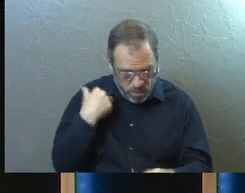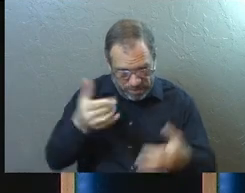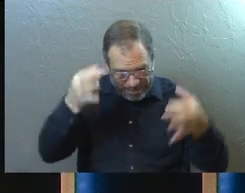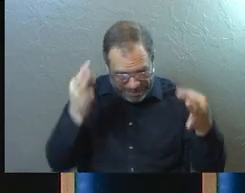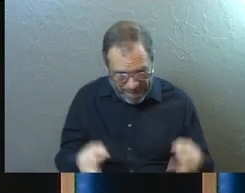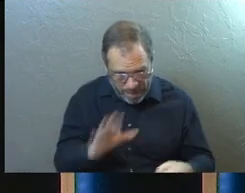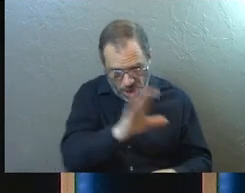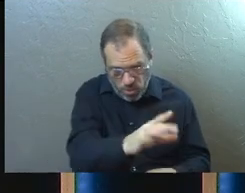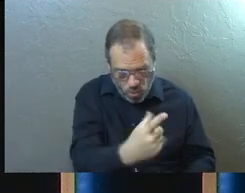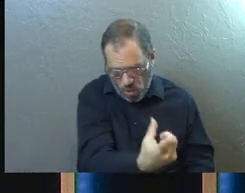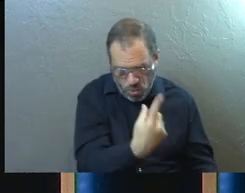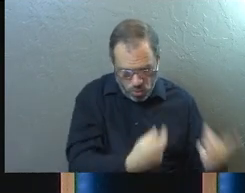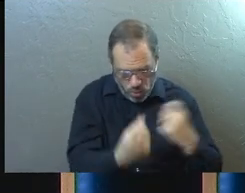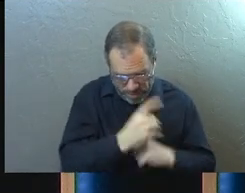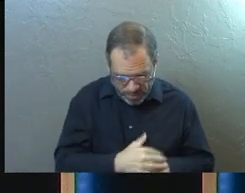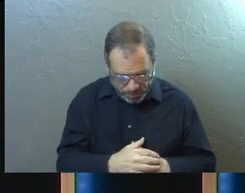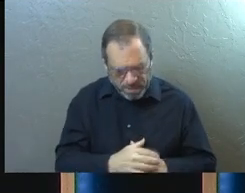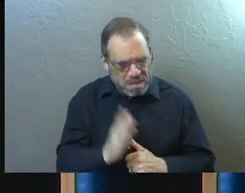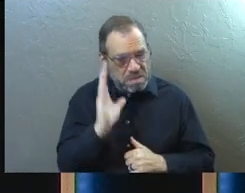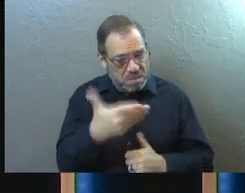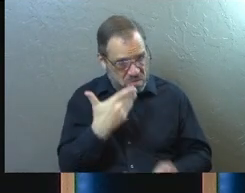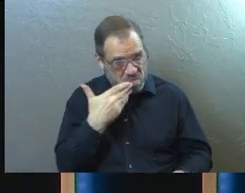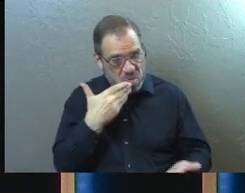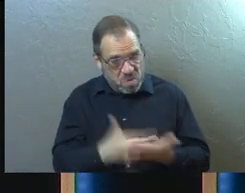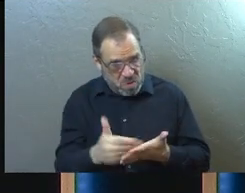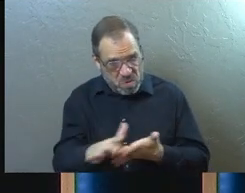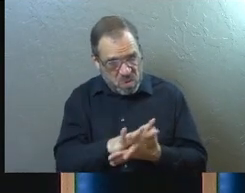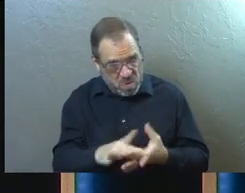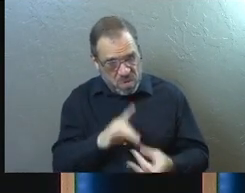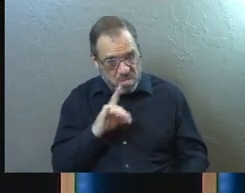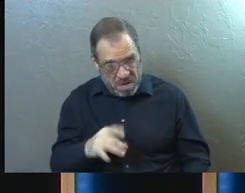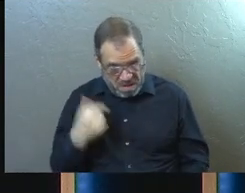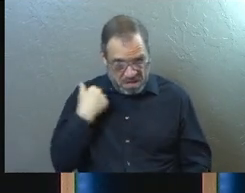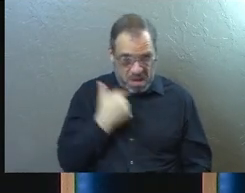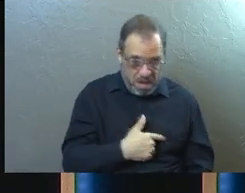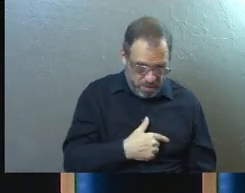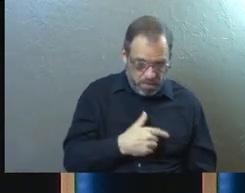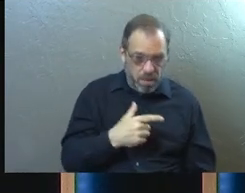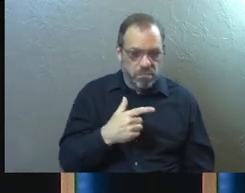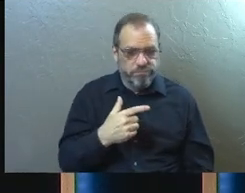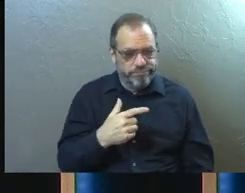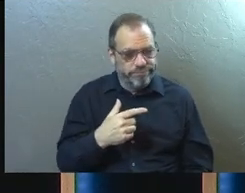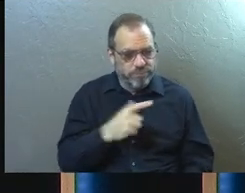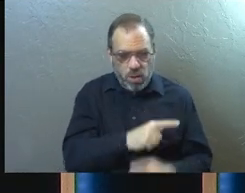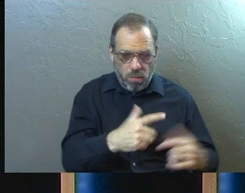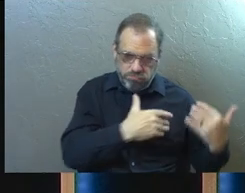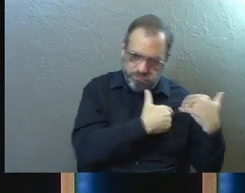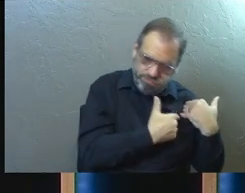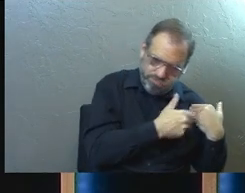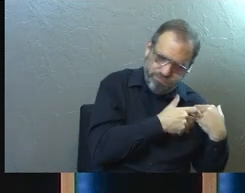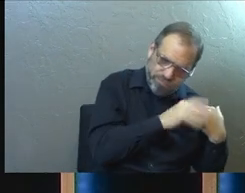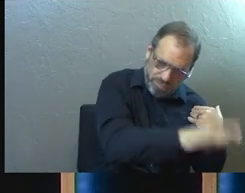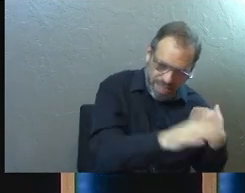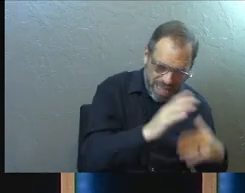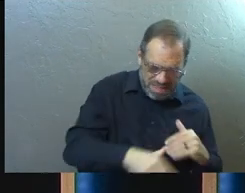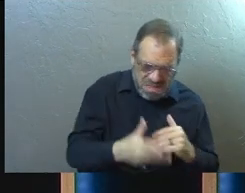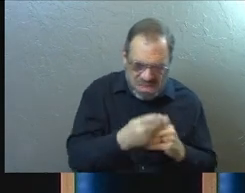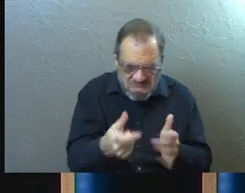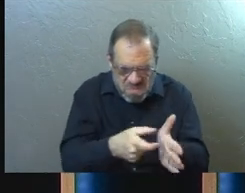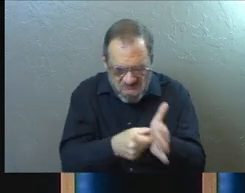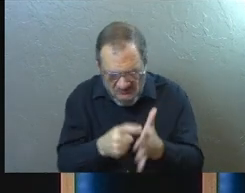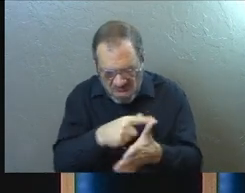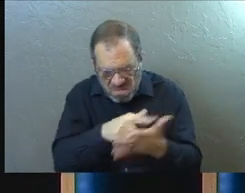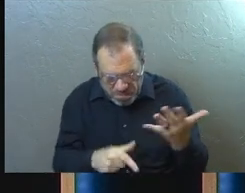have decided concerning your question. For it seemed good to the Holy Spirit and to us to lay no greater burden on you than these few